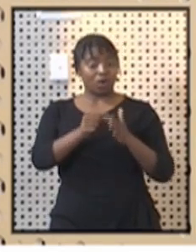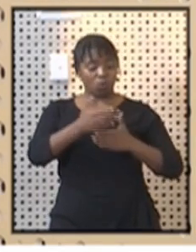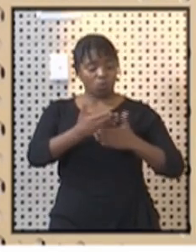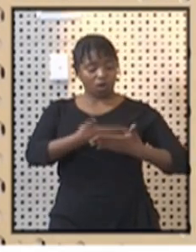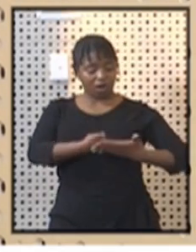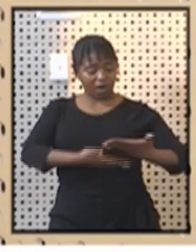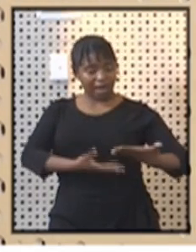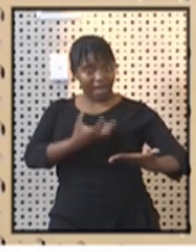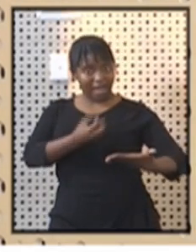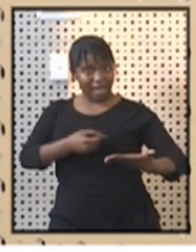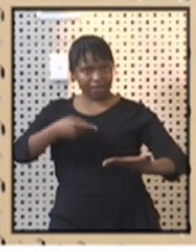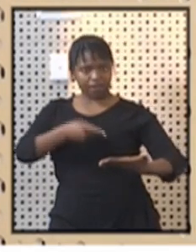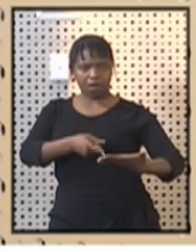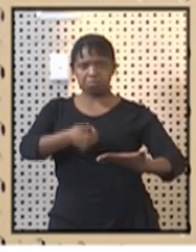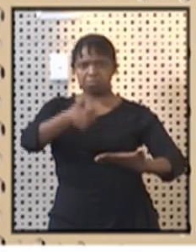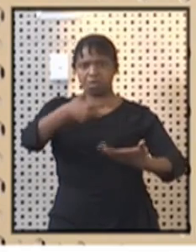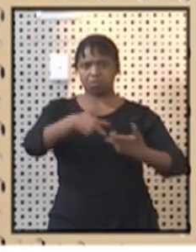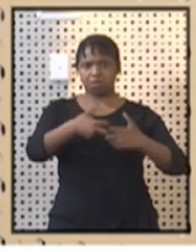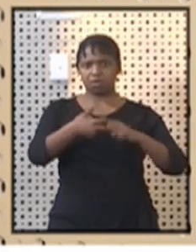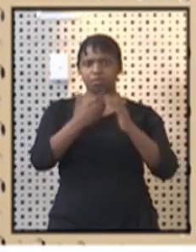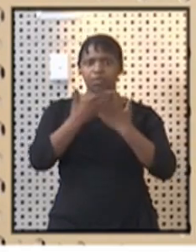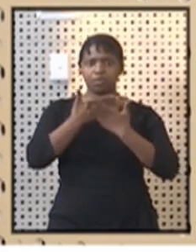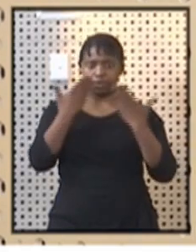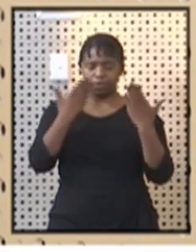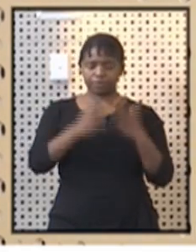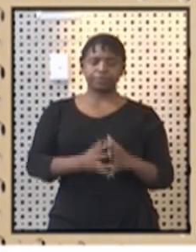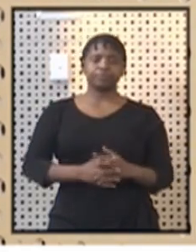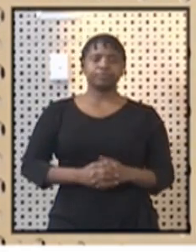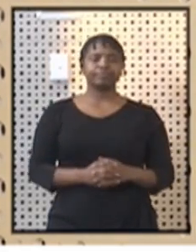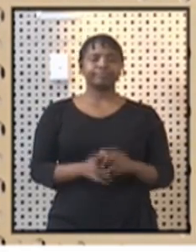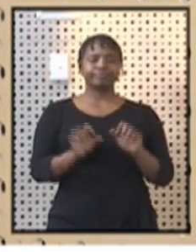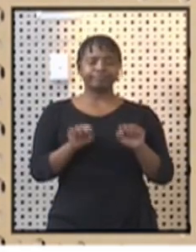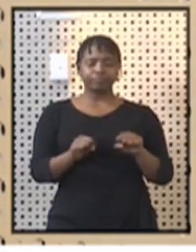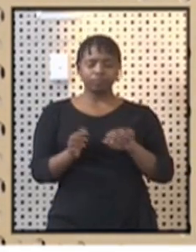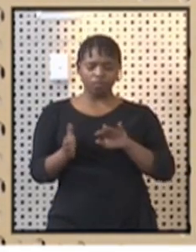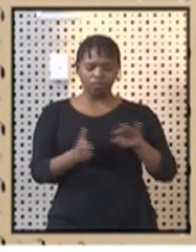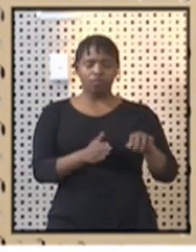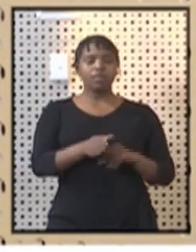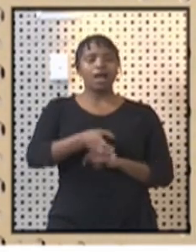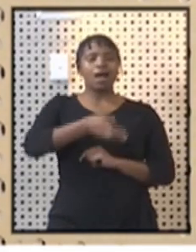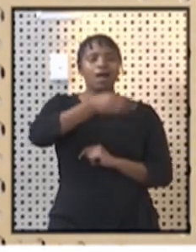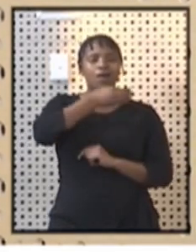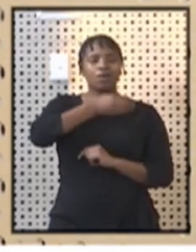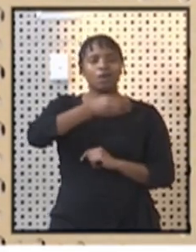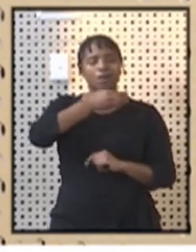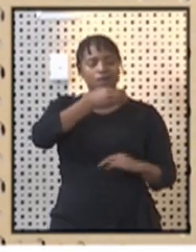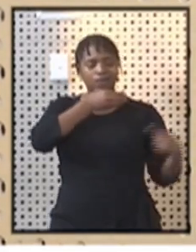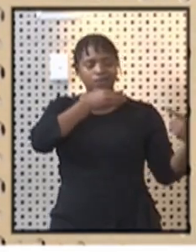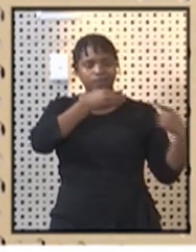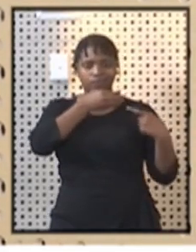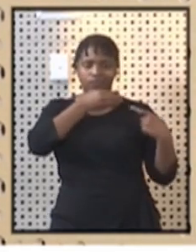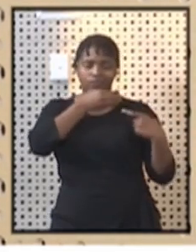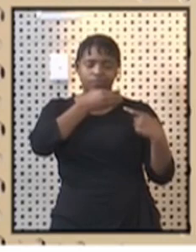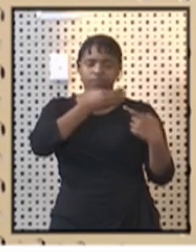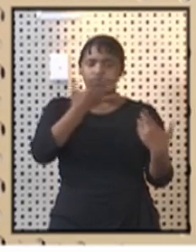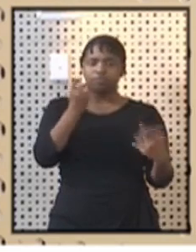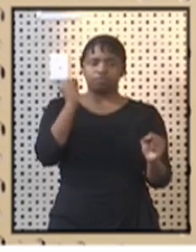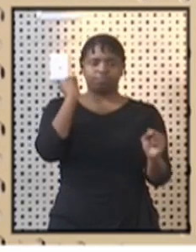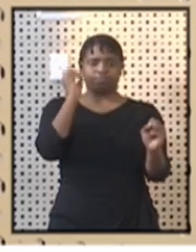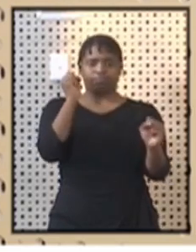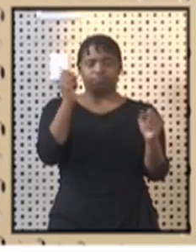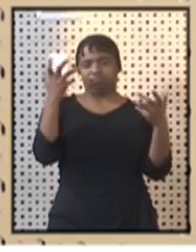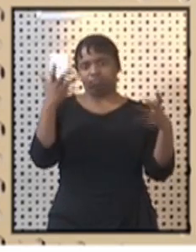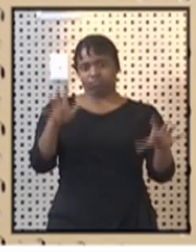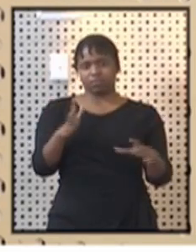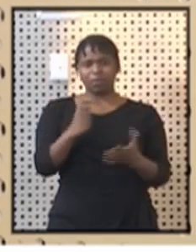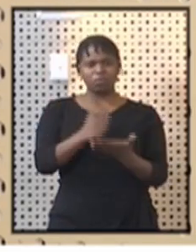The issue about alcohol, alcohol. I think the feedback has been given. If I got